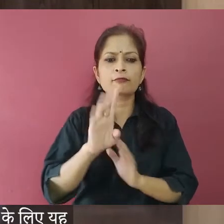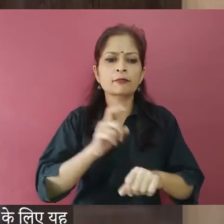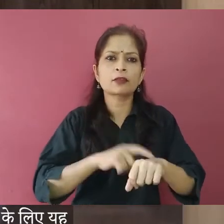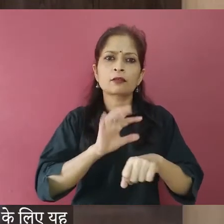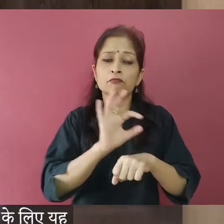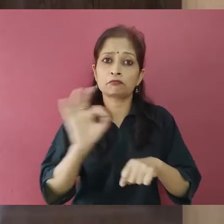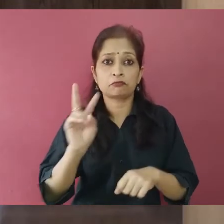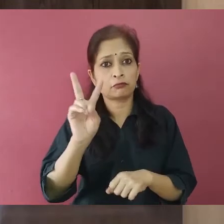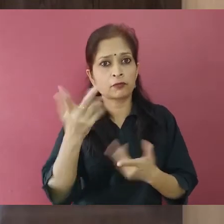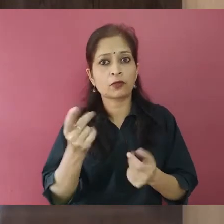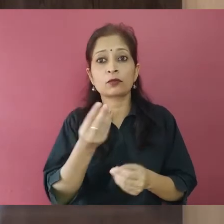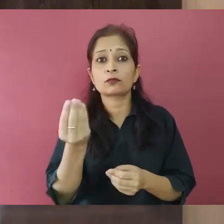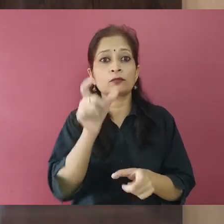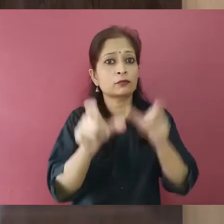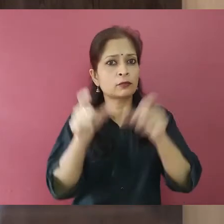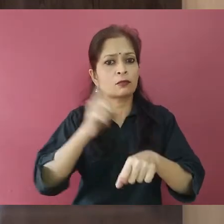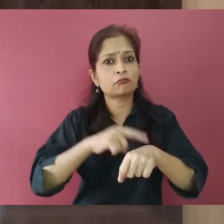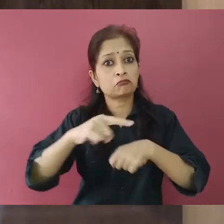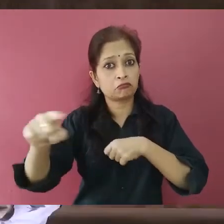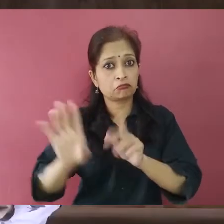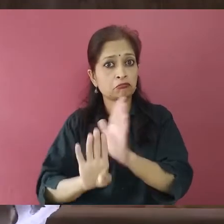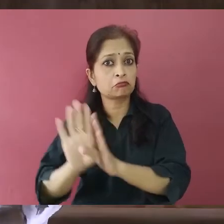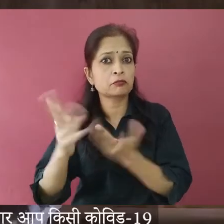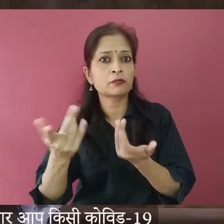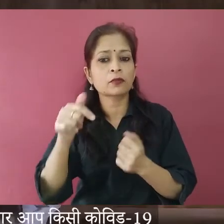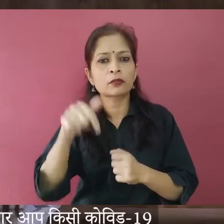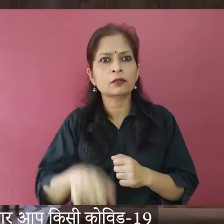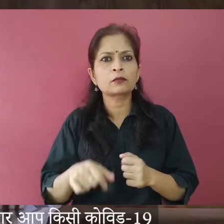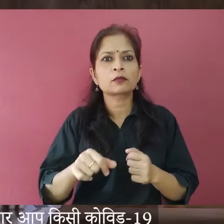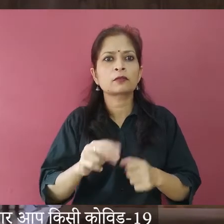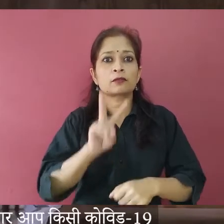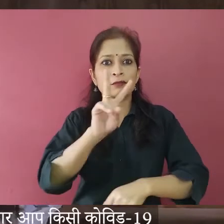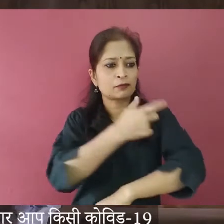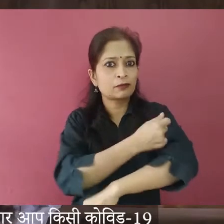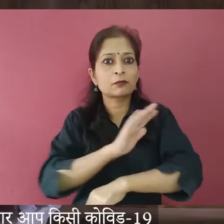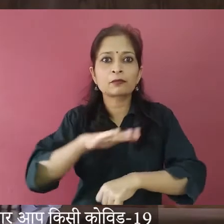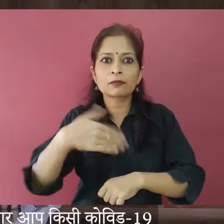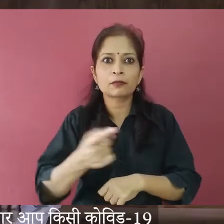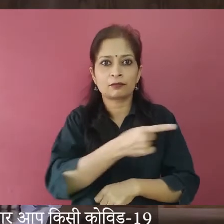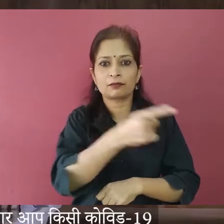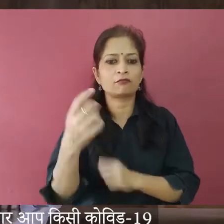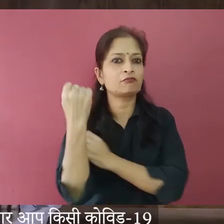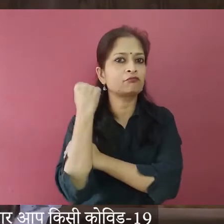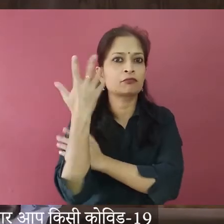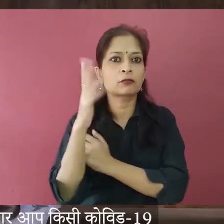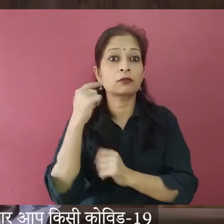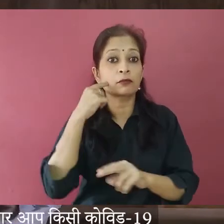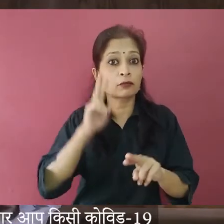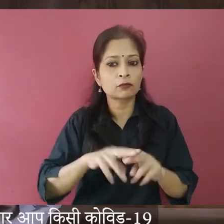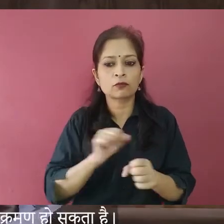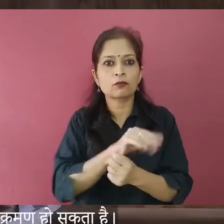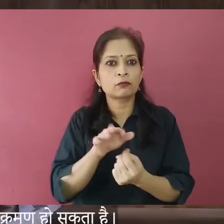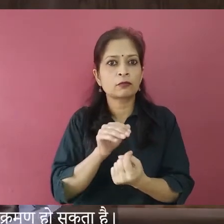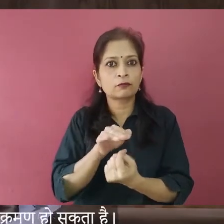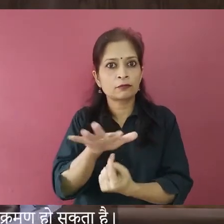individuals may even be may take even a longer time. Therefore during this time you are still vulnerable and if you get